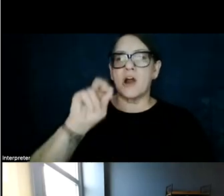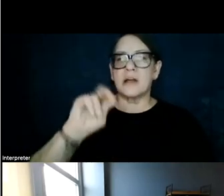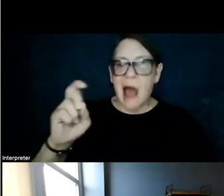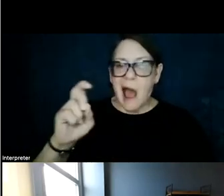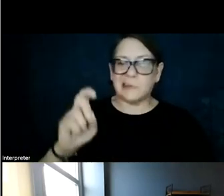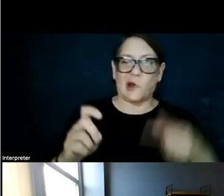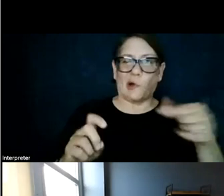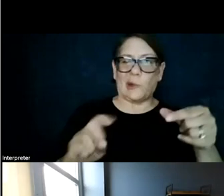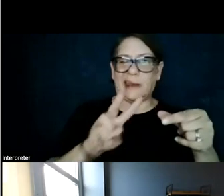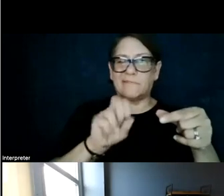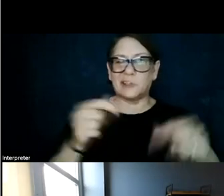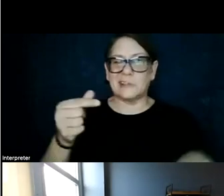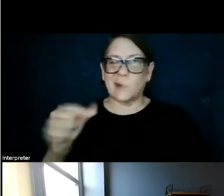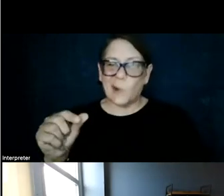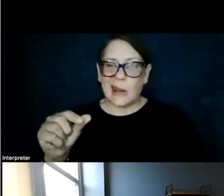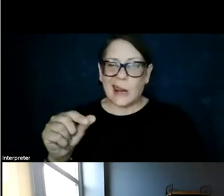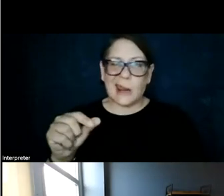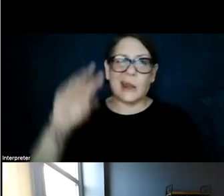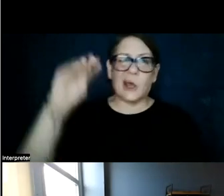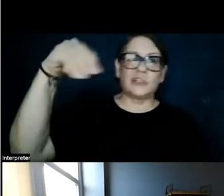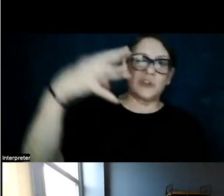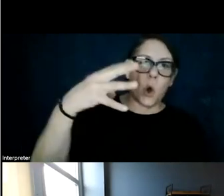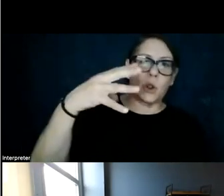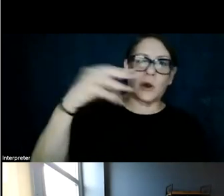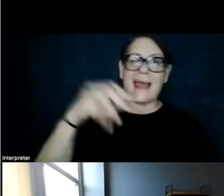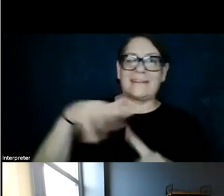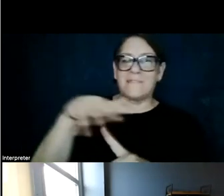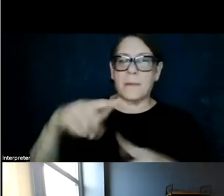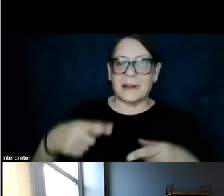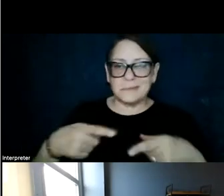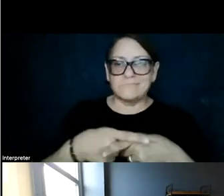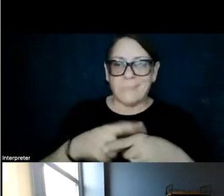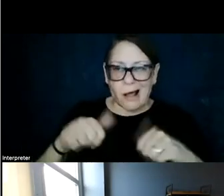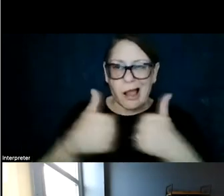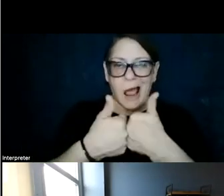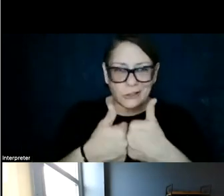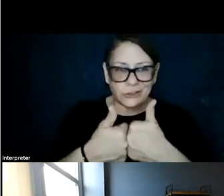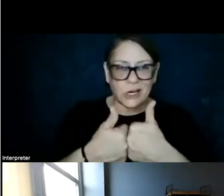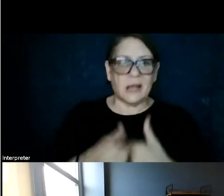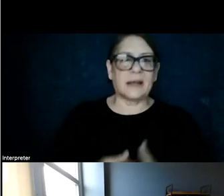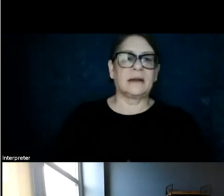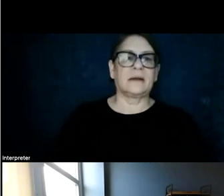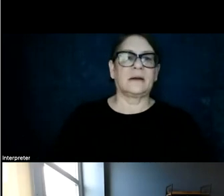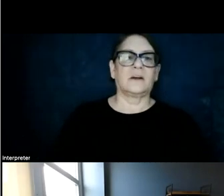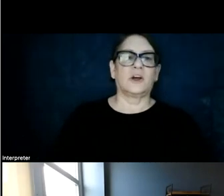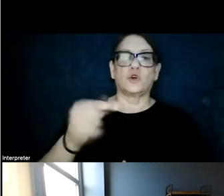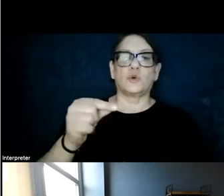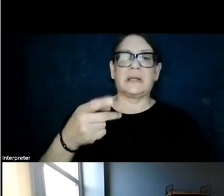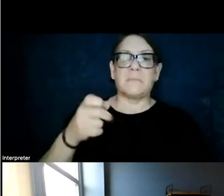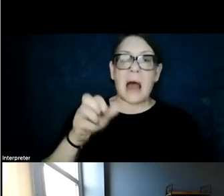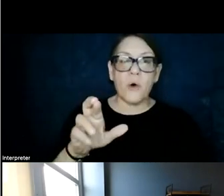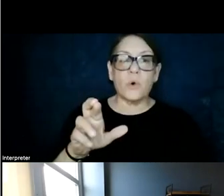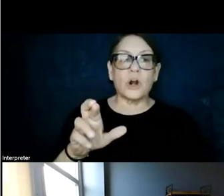solar and environmentalist clashing, green power running against desert conservation in California. And